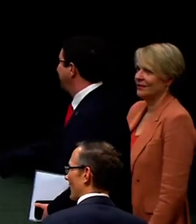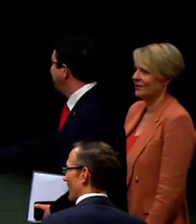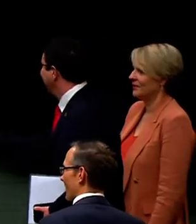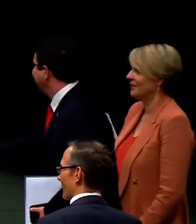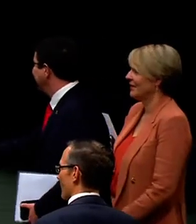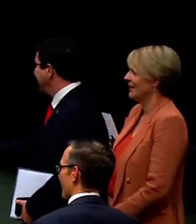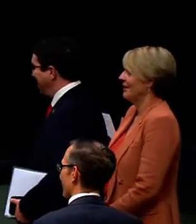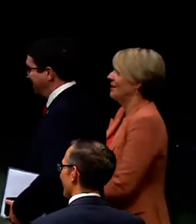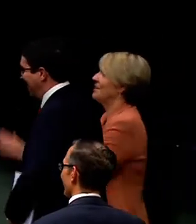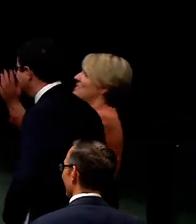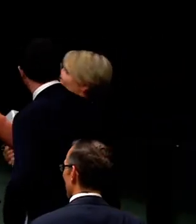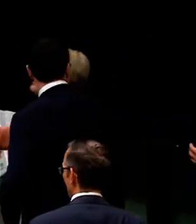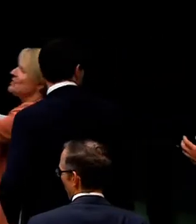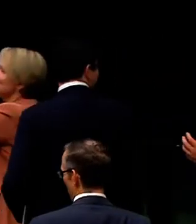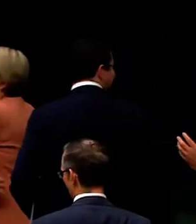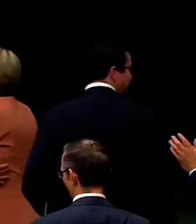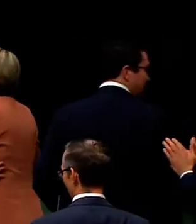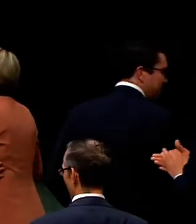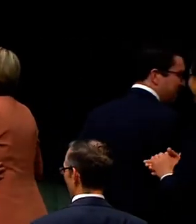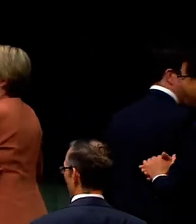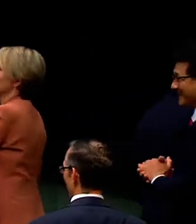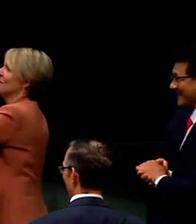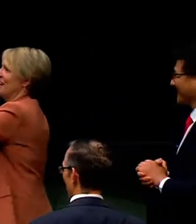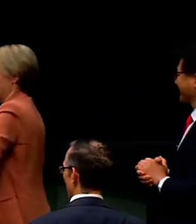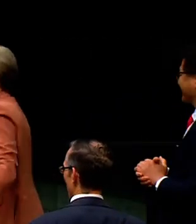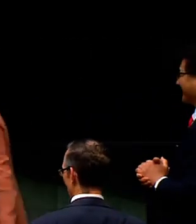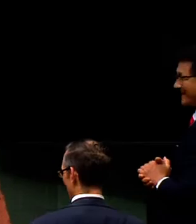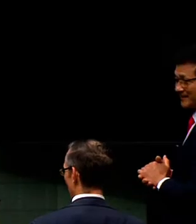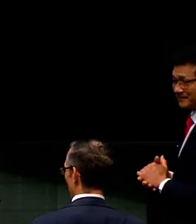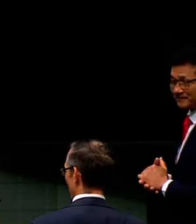The question is that the address be agreed to.